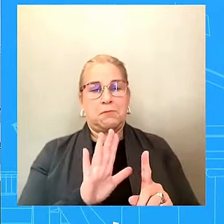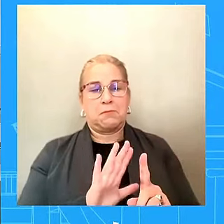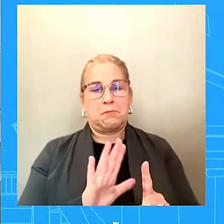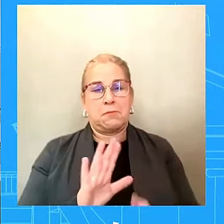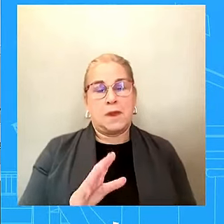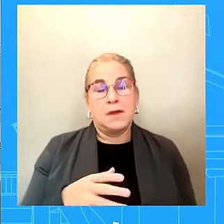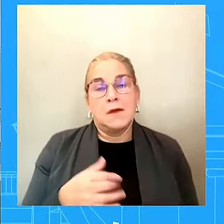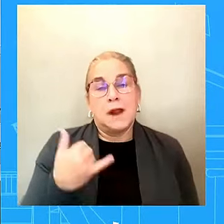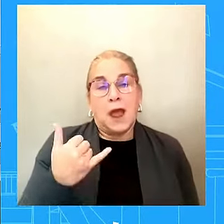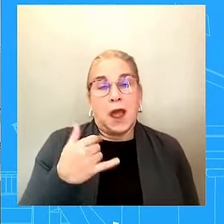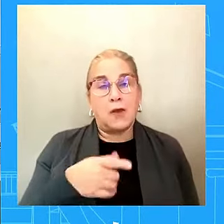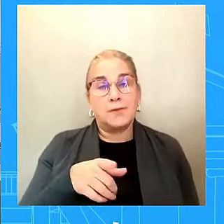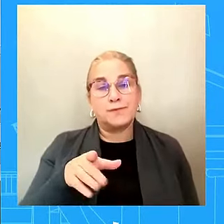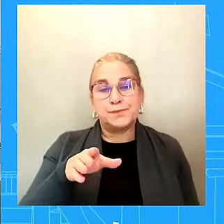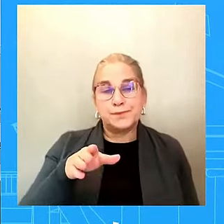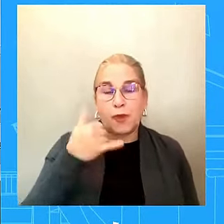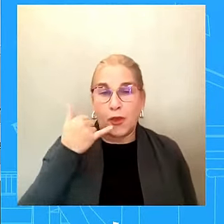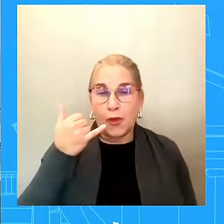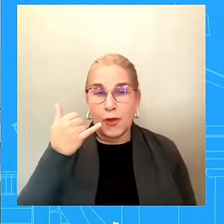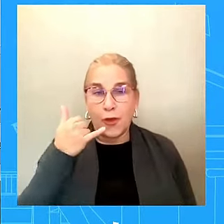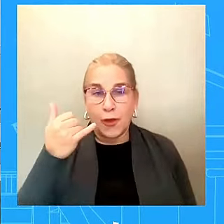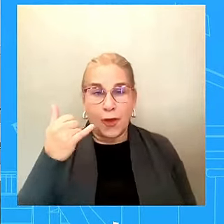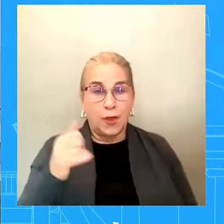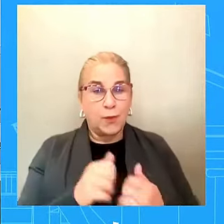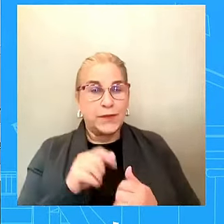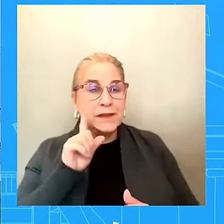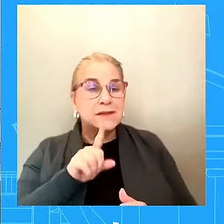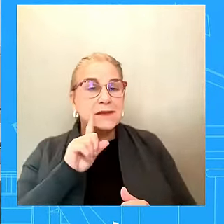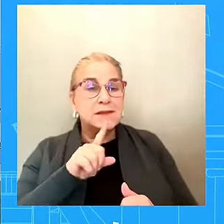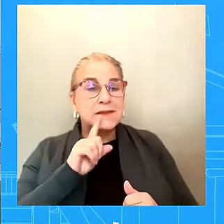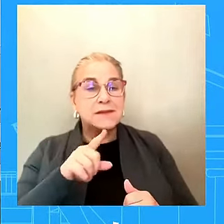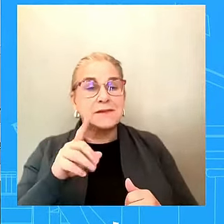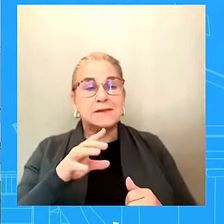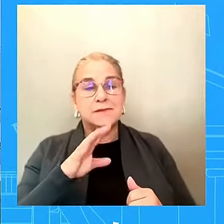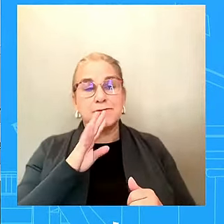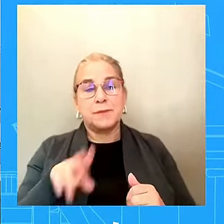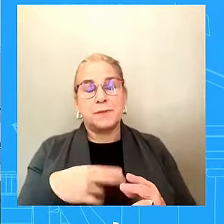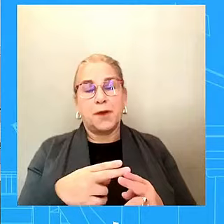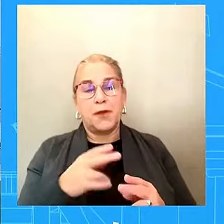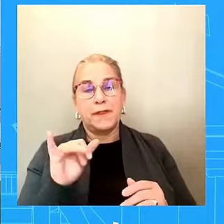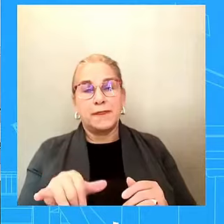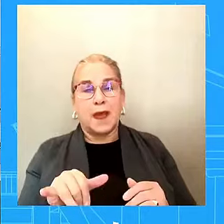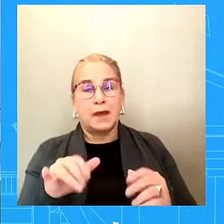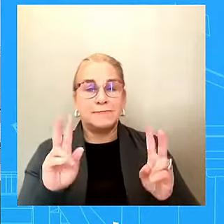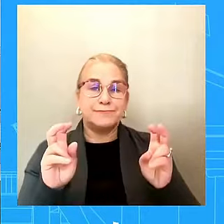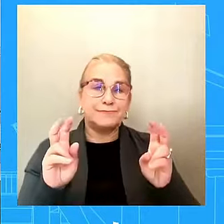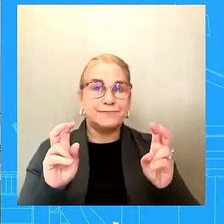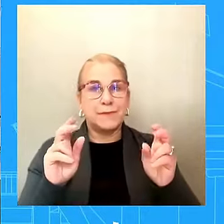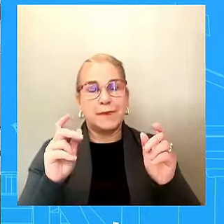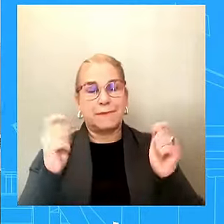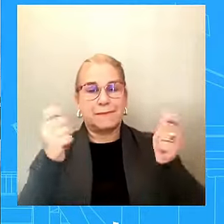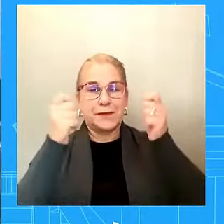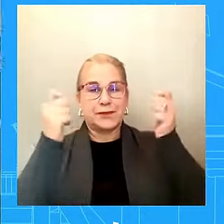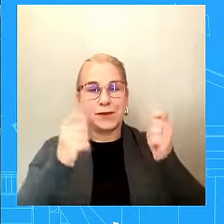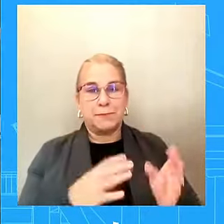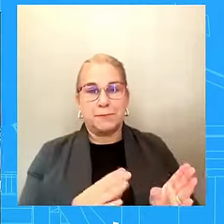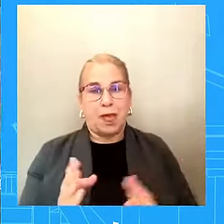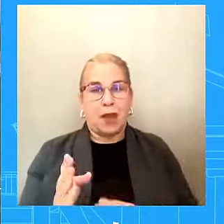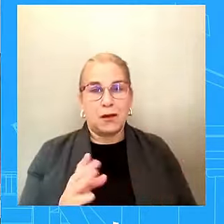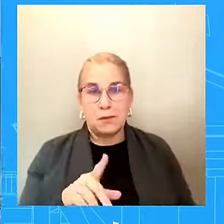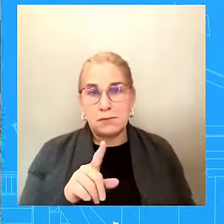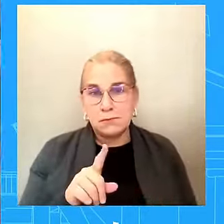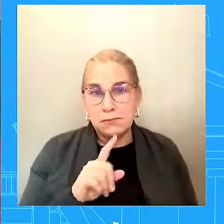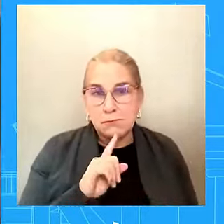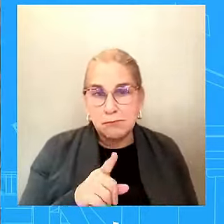parts of that victory plan. I assume he'd already shared it with President Biden. But one of those, uh, elements is, uh, an immediate invitation